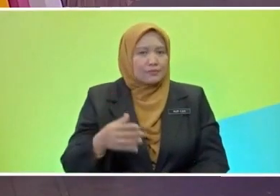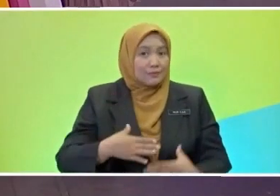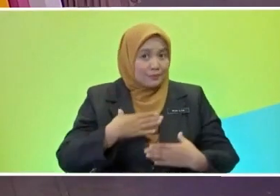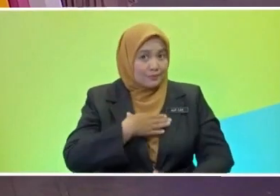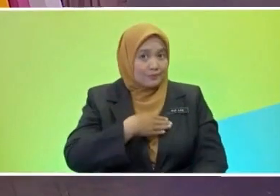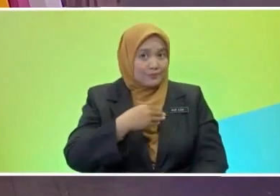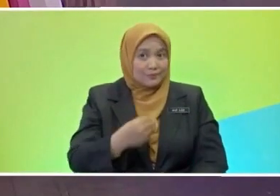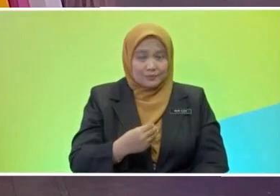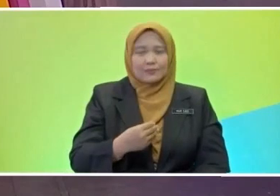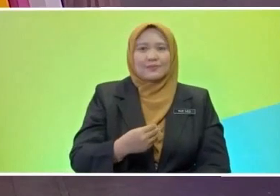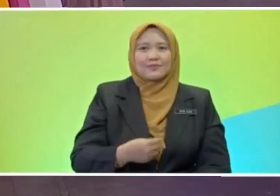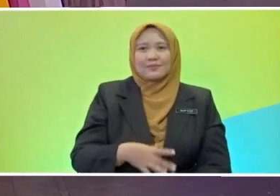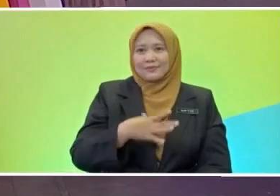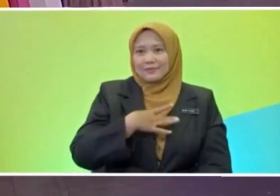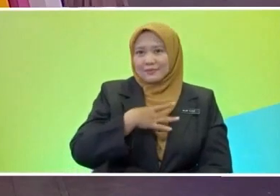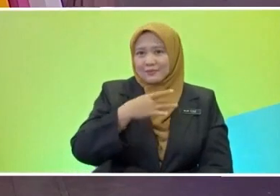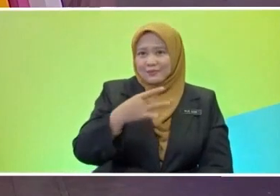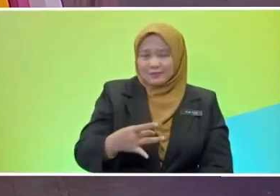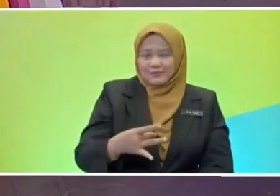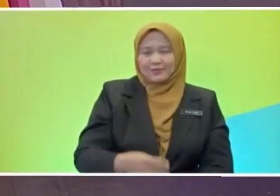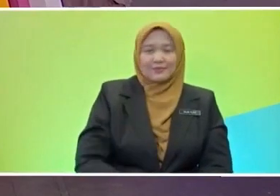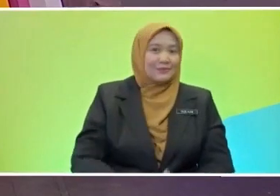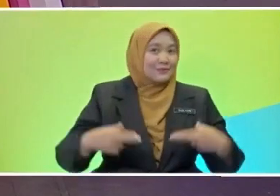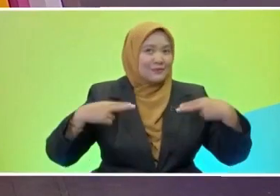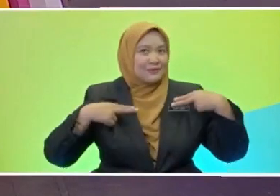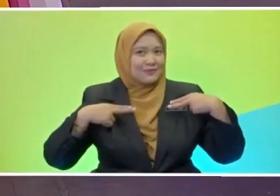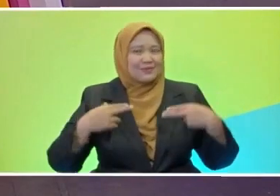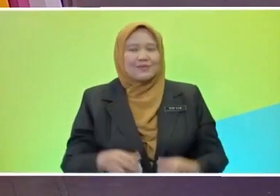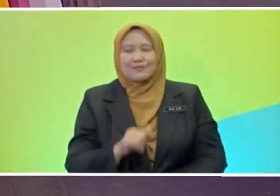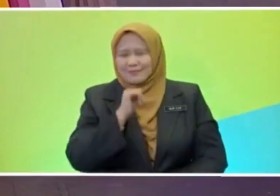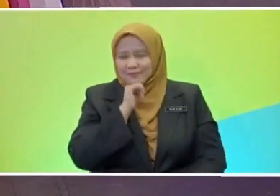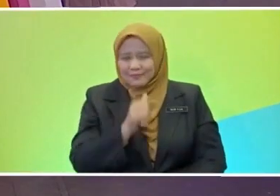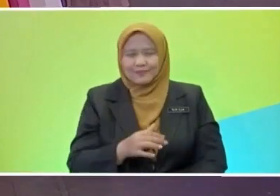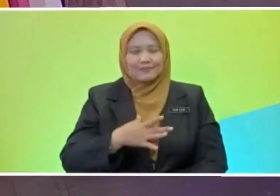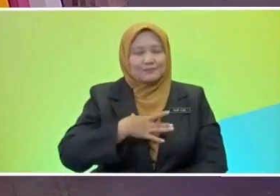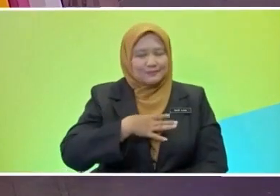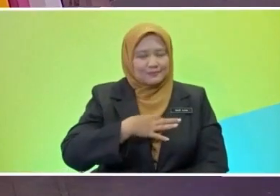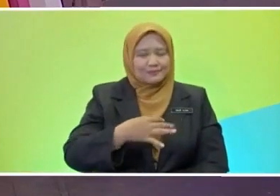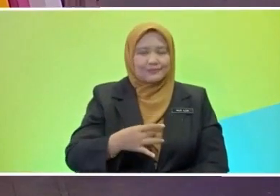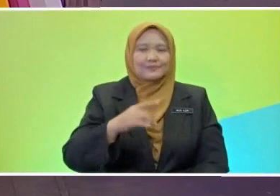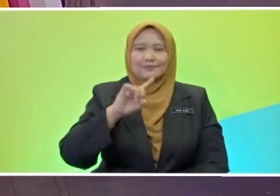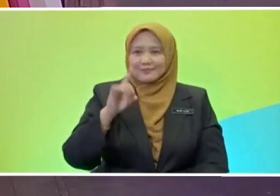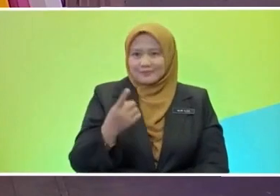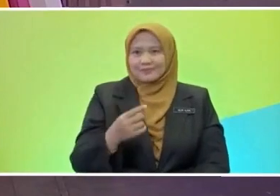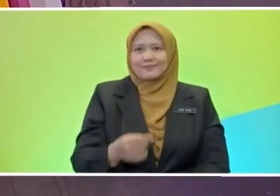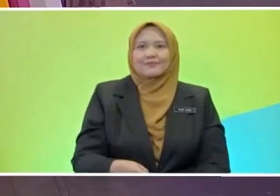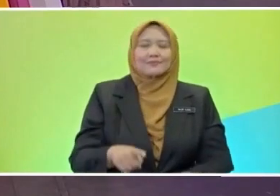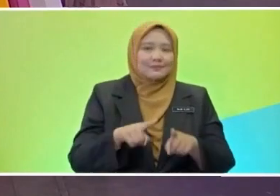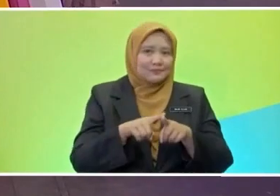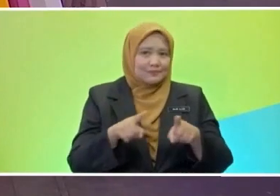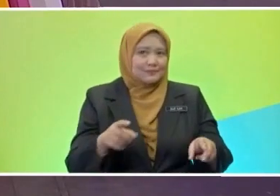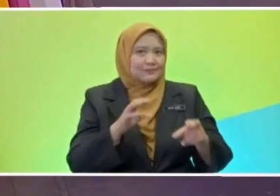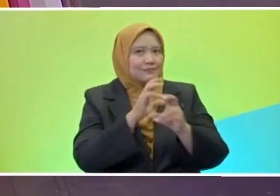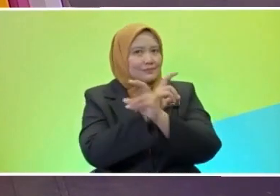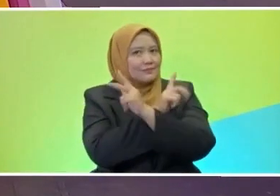I don't like holidays, teacher. I love holidays. You love holidays? Yes. So which was your best holiday